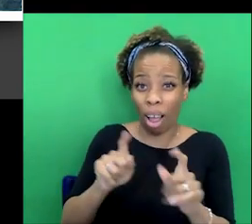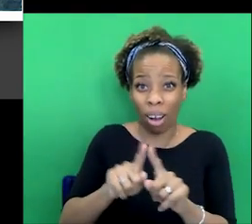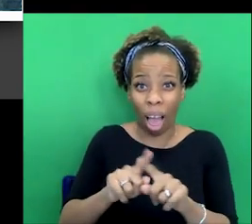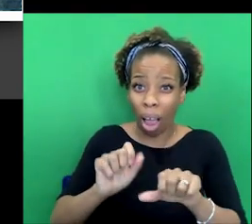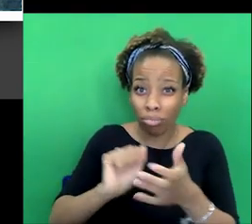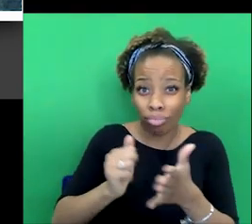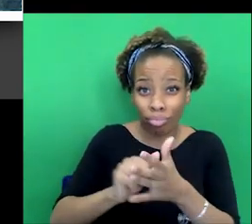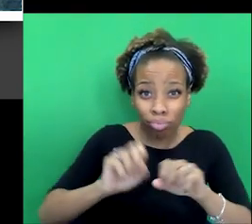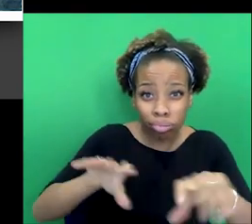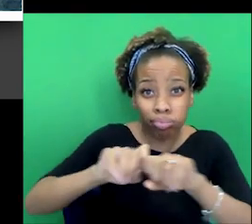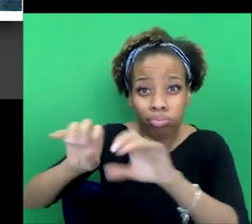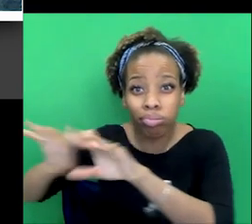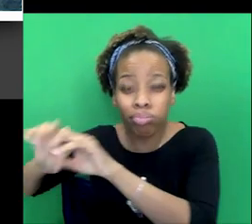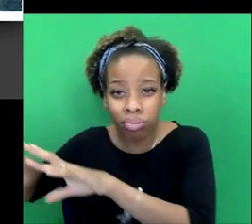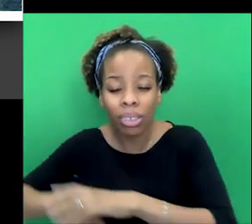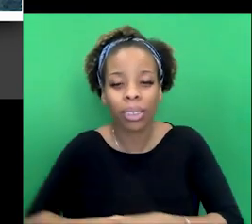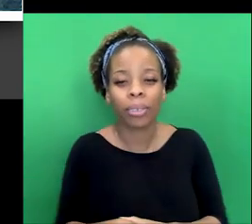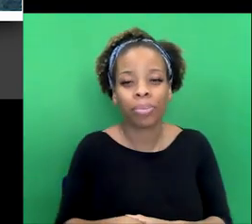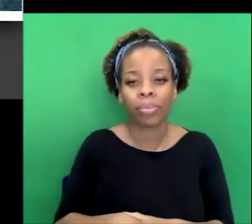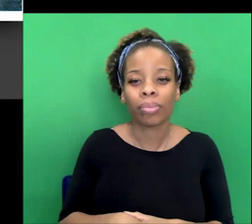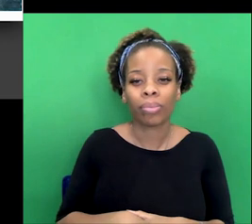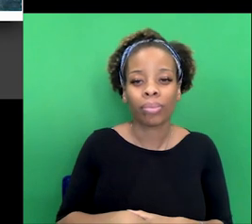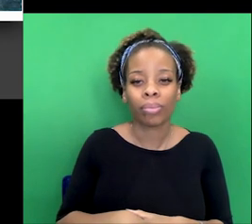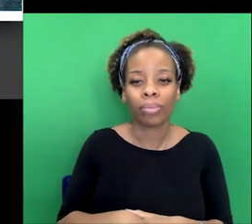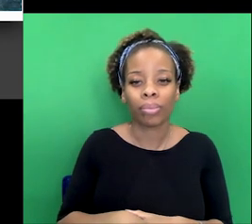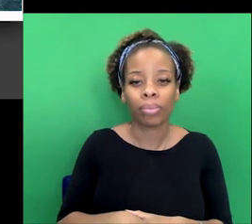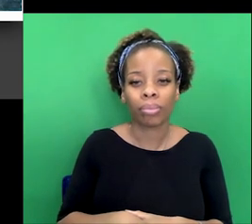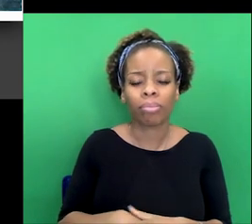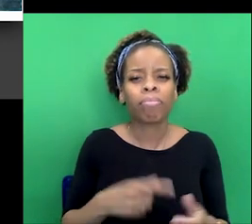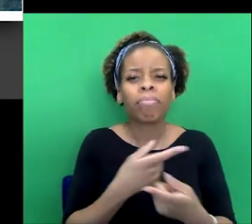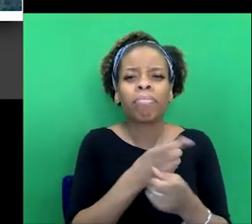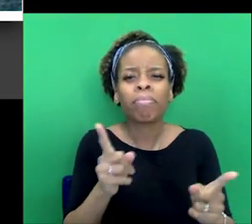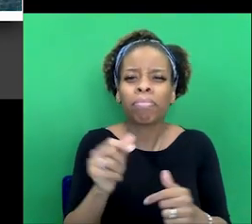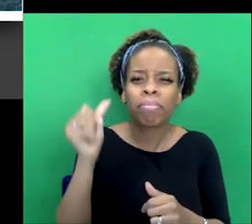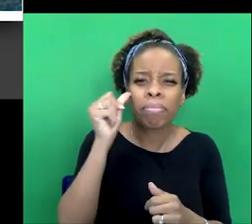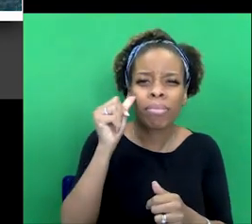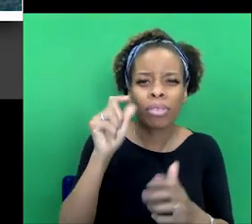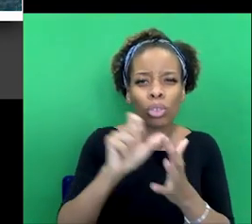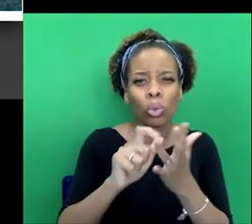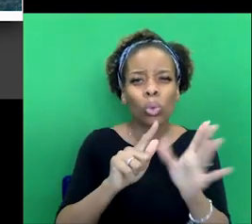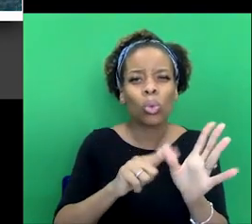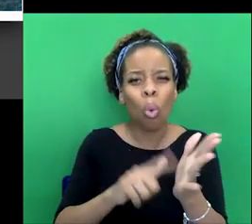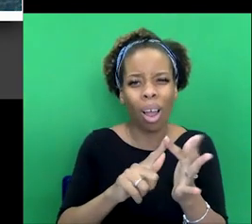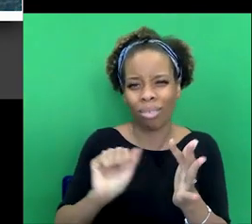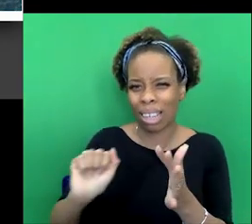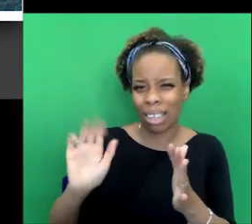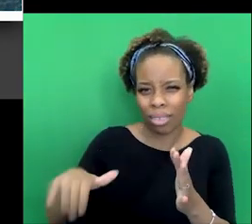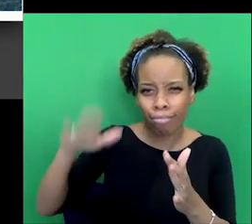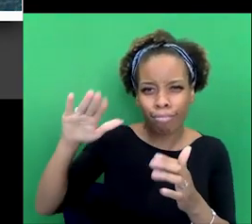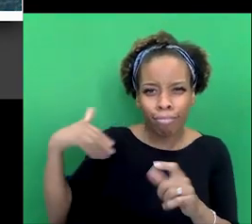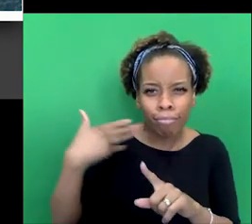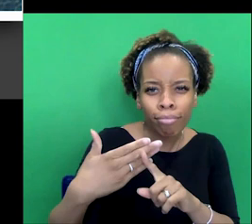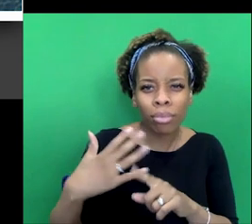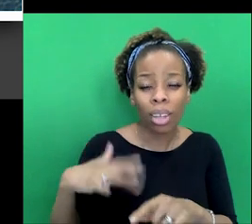um, but, but what is going, I mean, people, I think will know if they know anything about Doyle's life, will perhaps see it as something